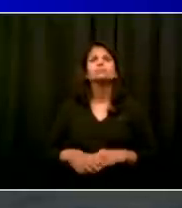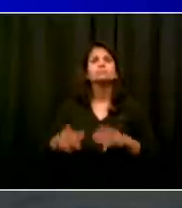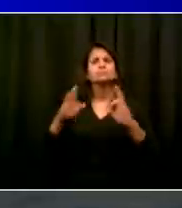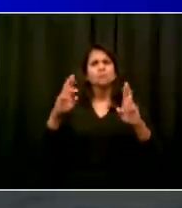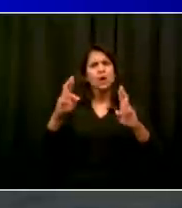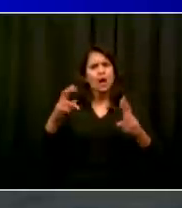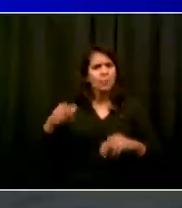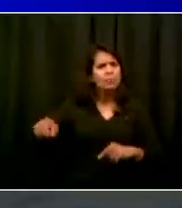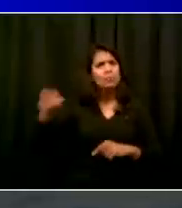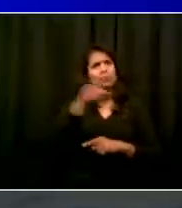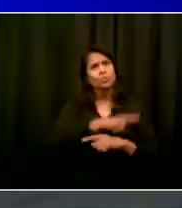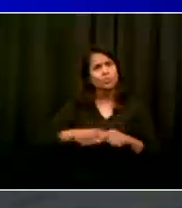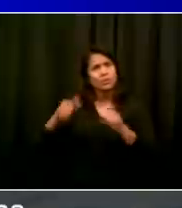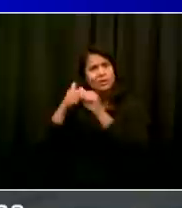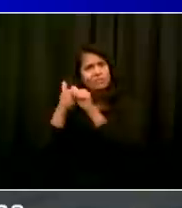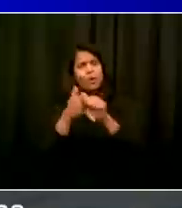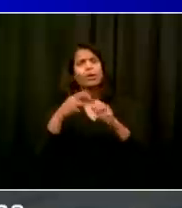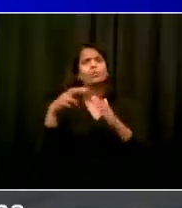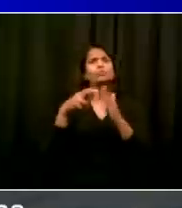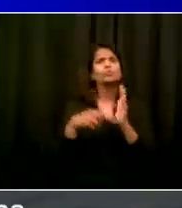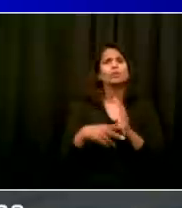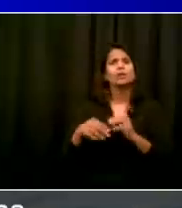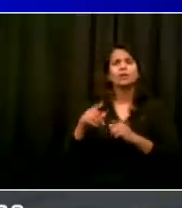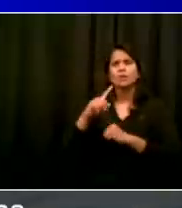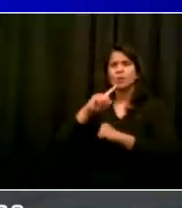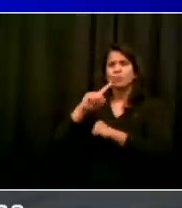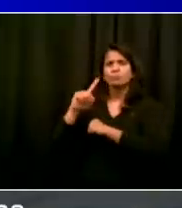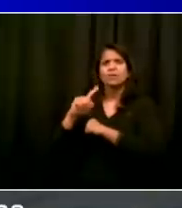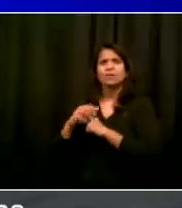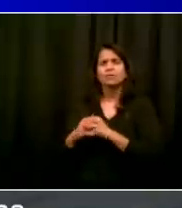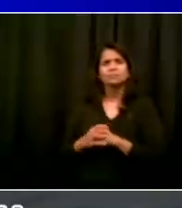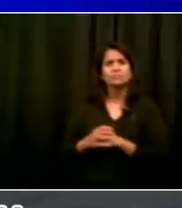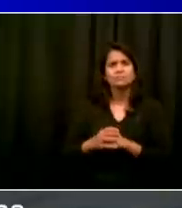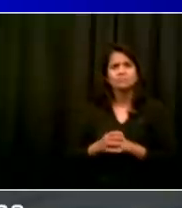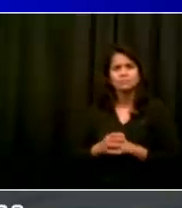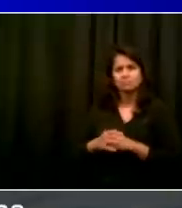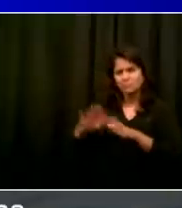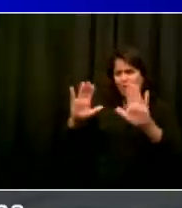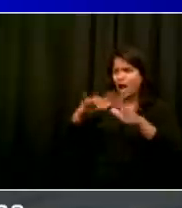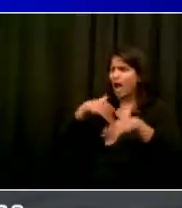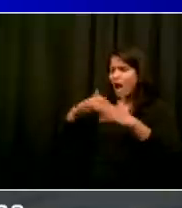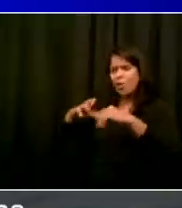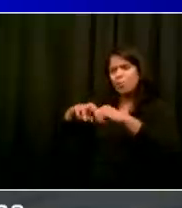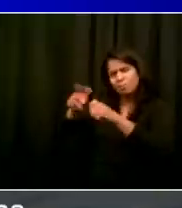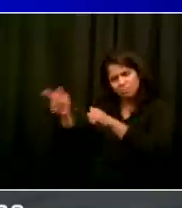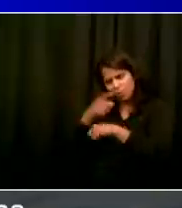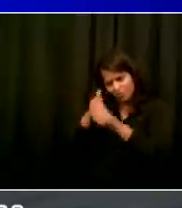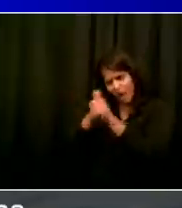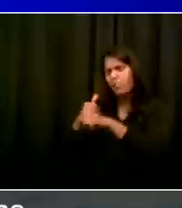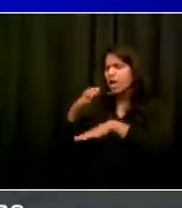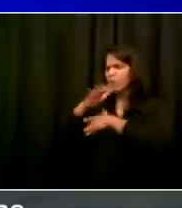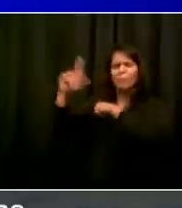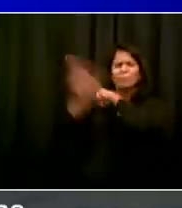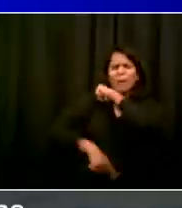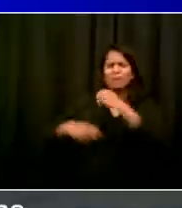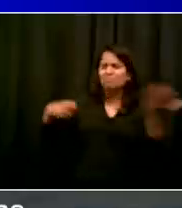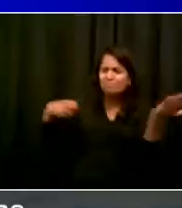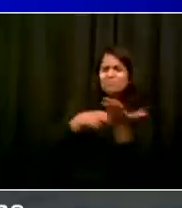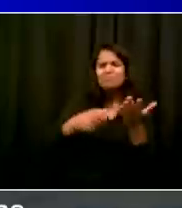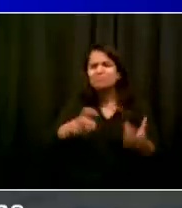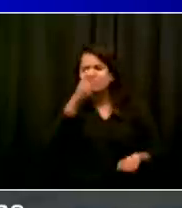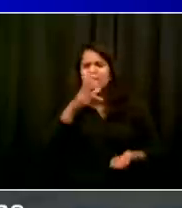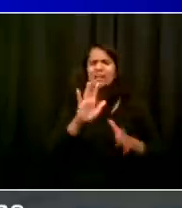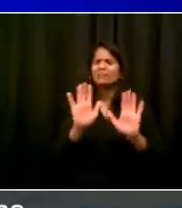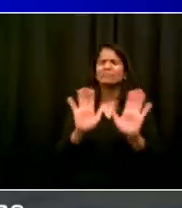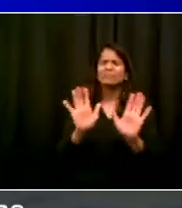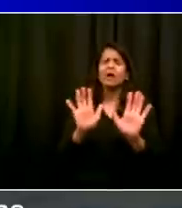of testing in the area, 11 mobile testing sites have been moved into the cluster areas, tripling the capacity of the